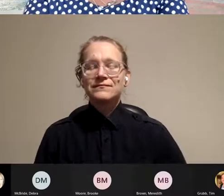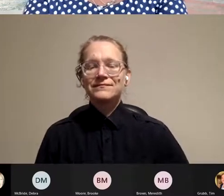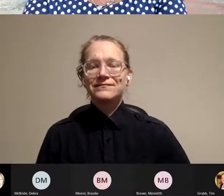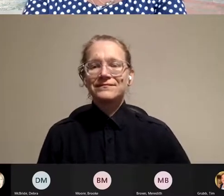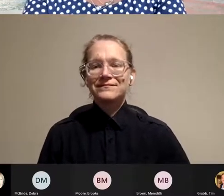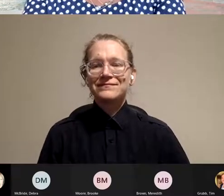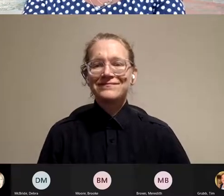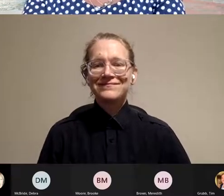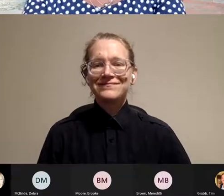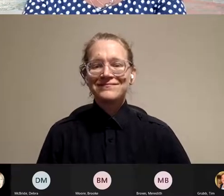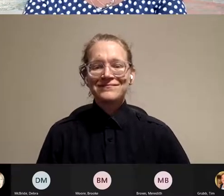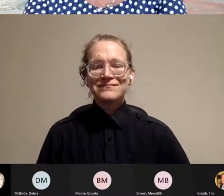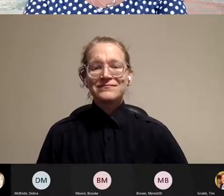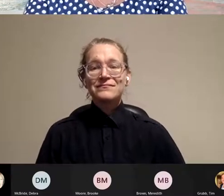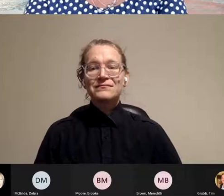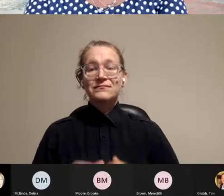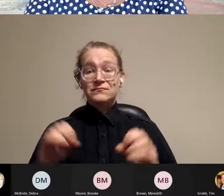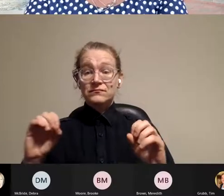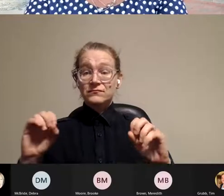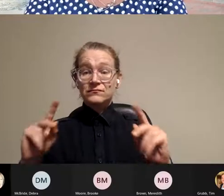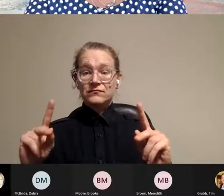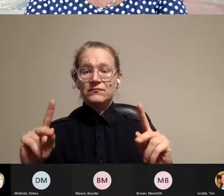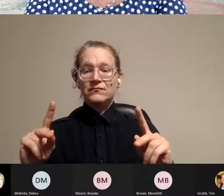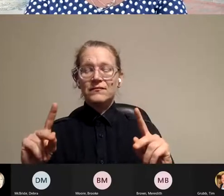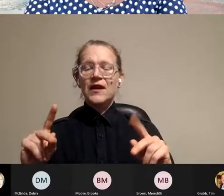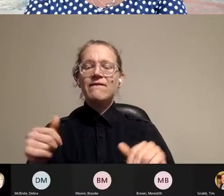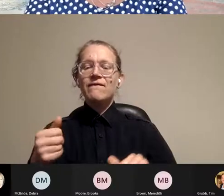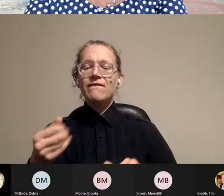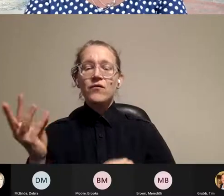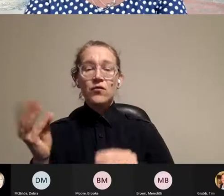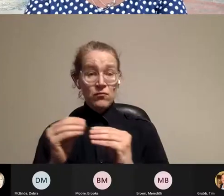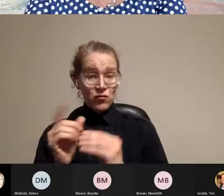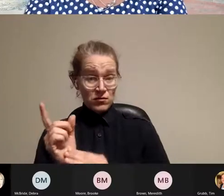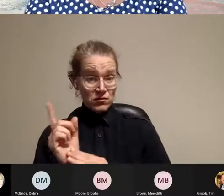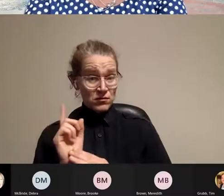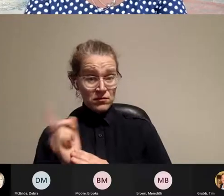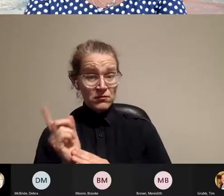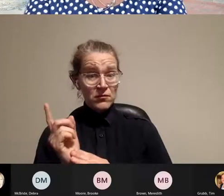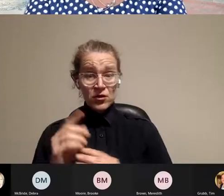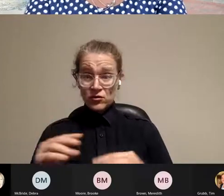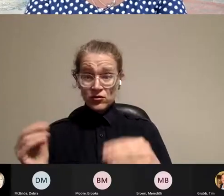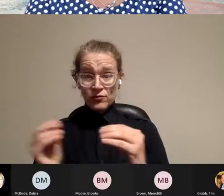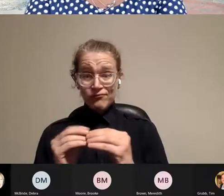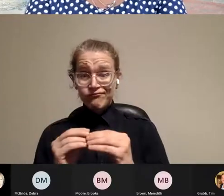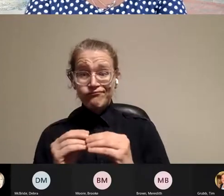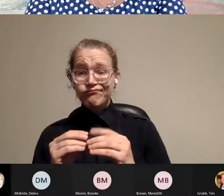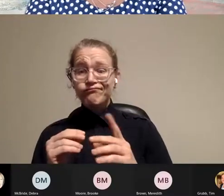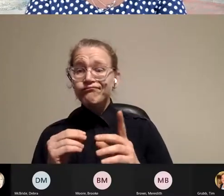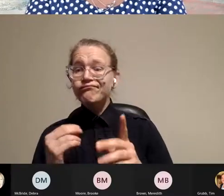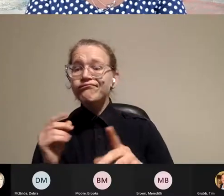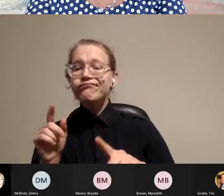OK, we have a few more minutes. Anyone else has a burning question?